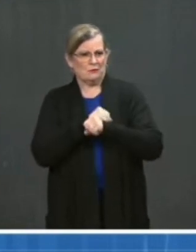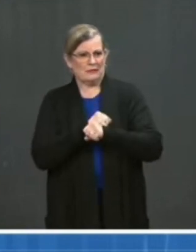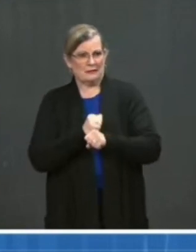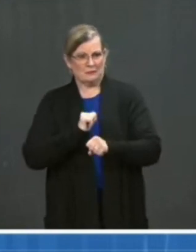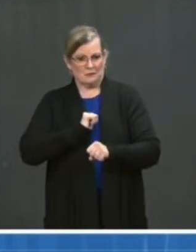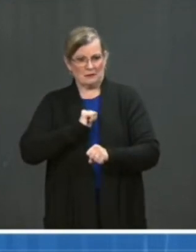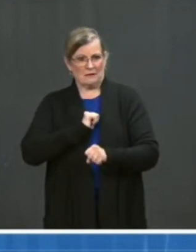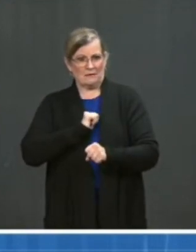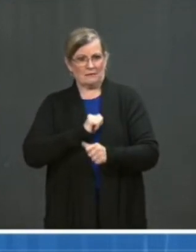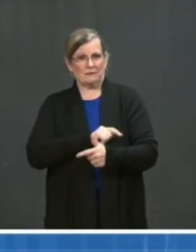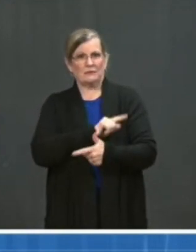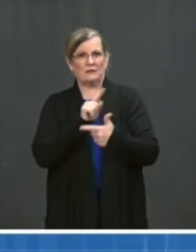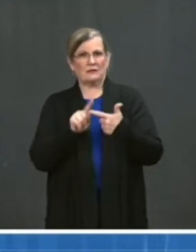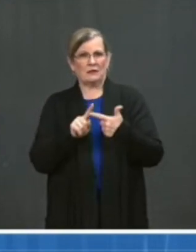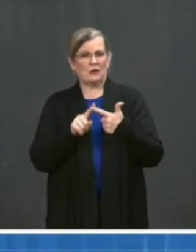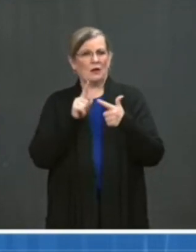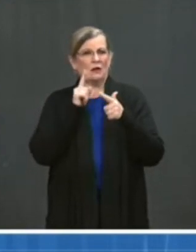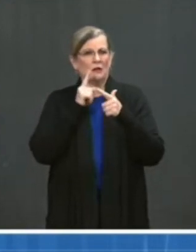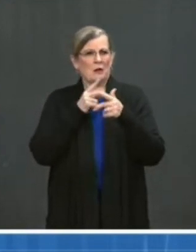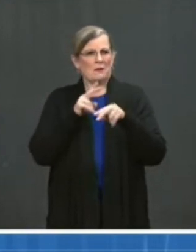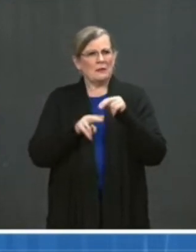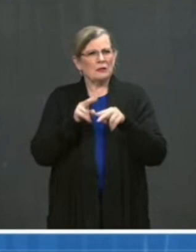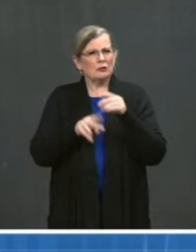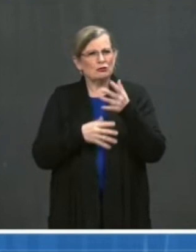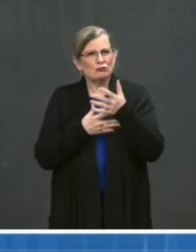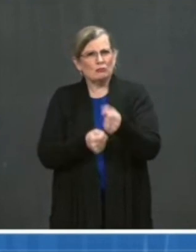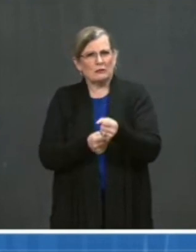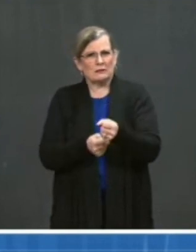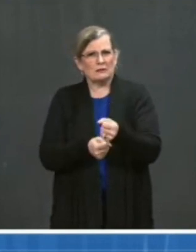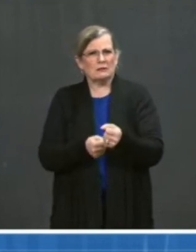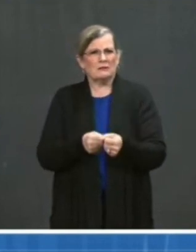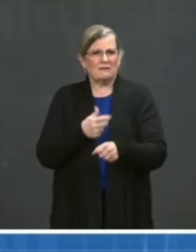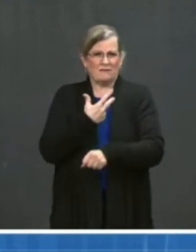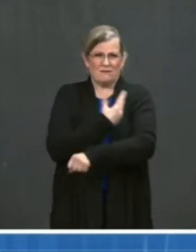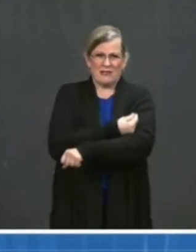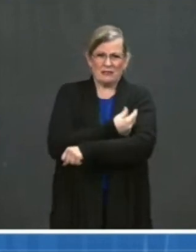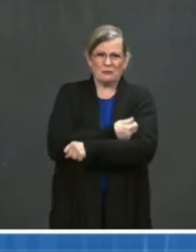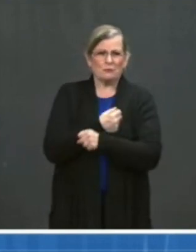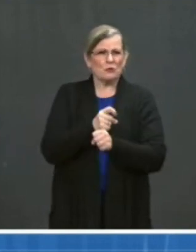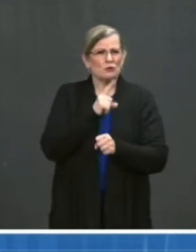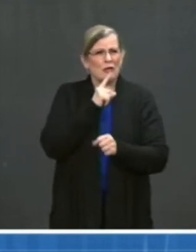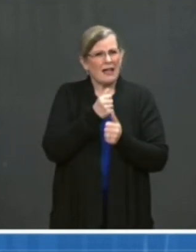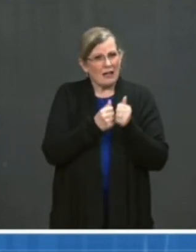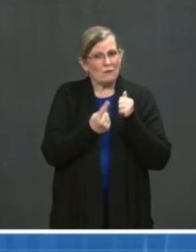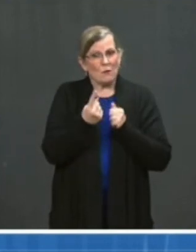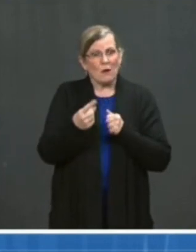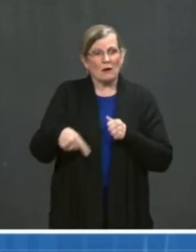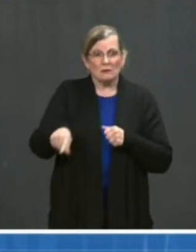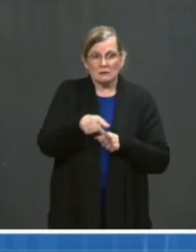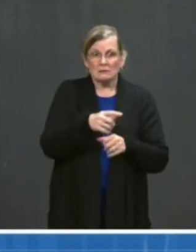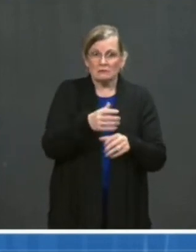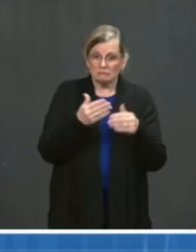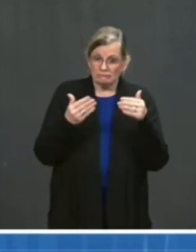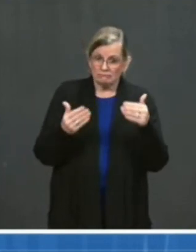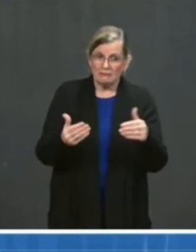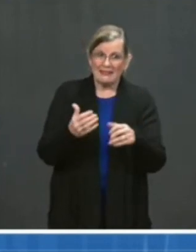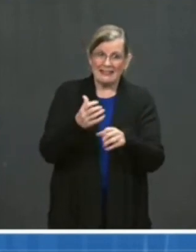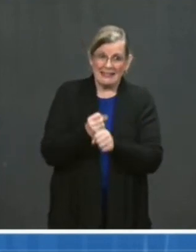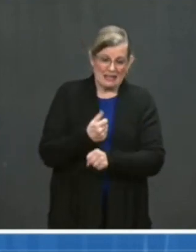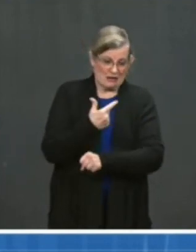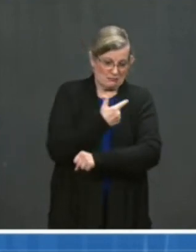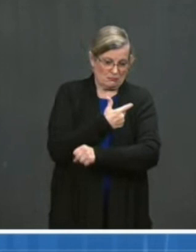confidence in the vaccines by making sure people get accurate scientific information from trusted sources. And three,